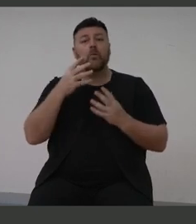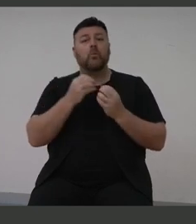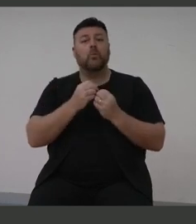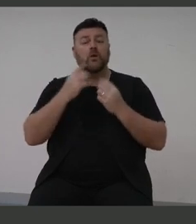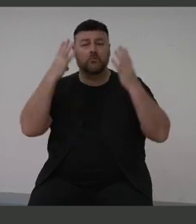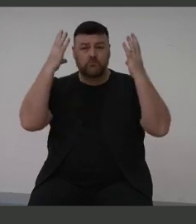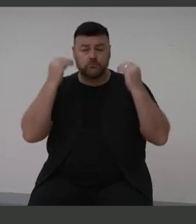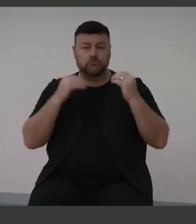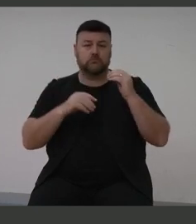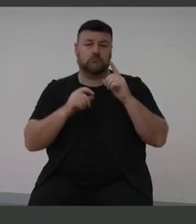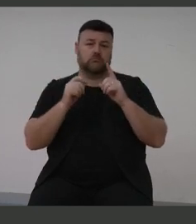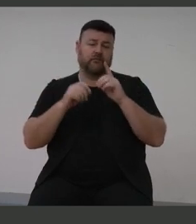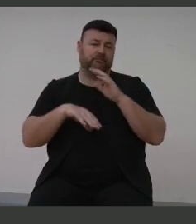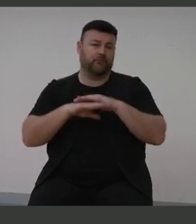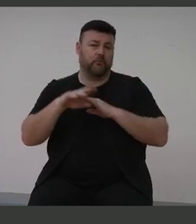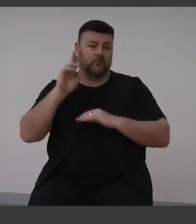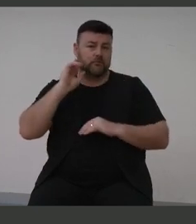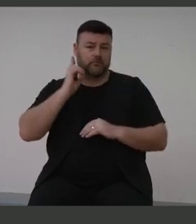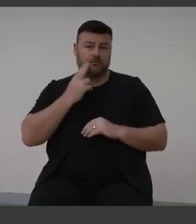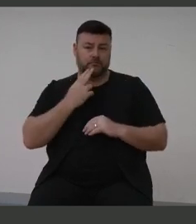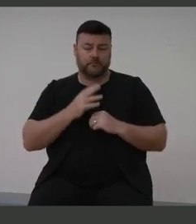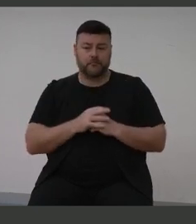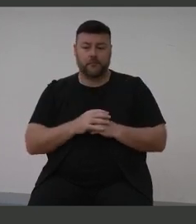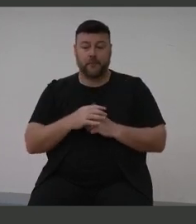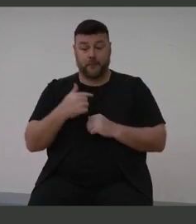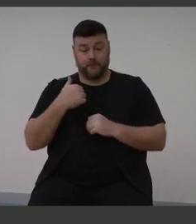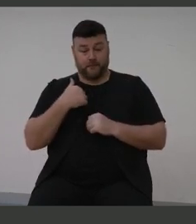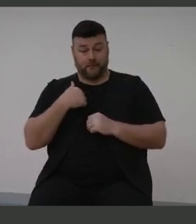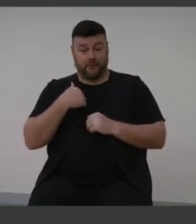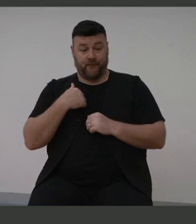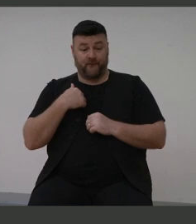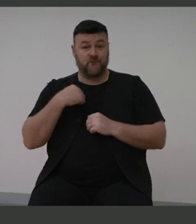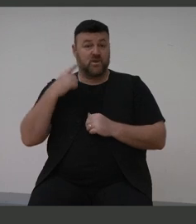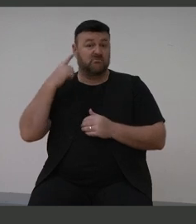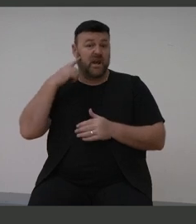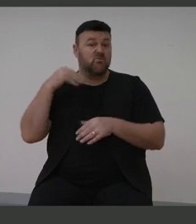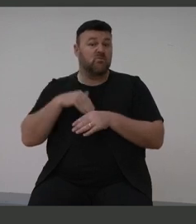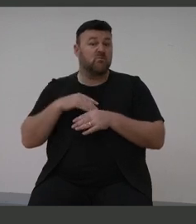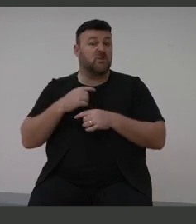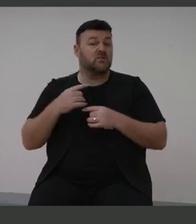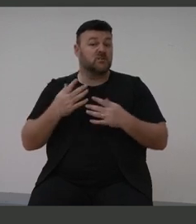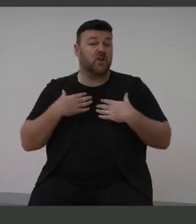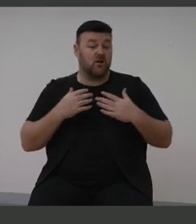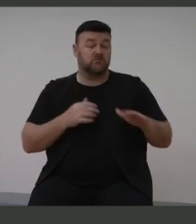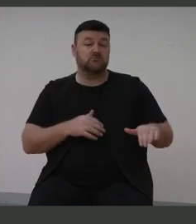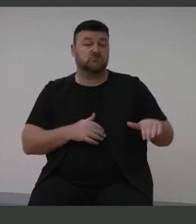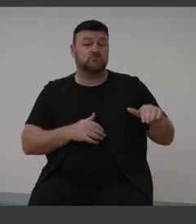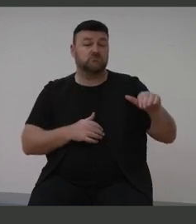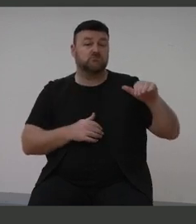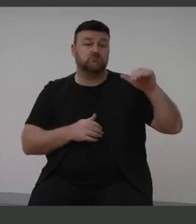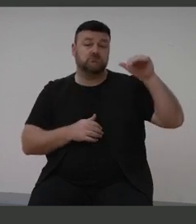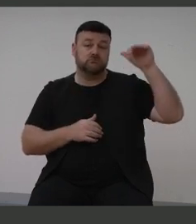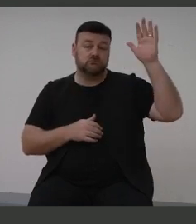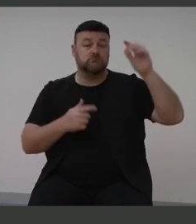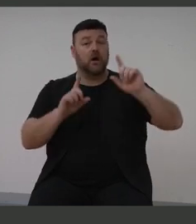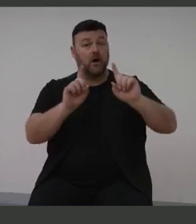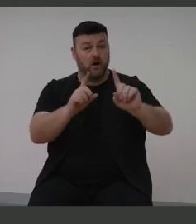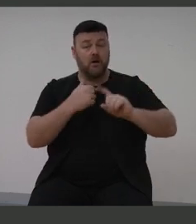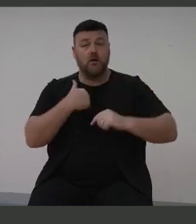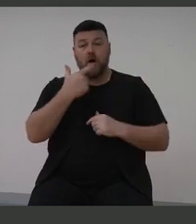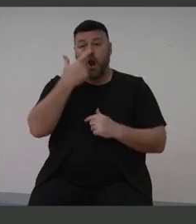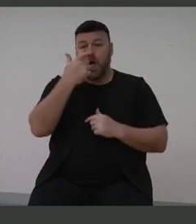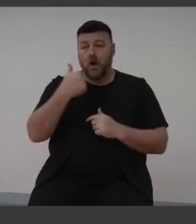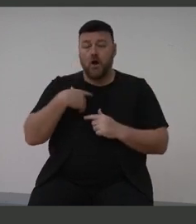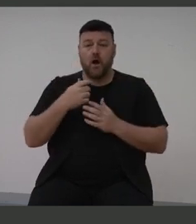profoundly deaf. I've had a hearing problem most of my life. I'm fortunate because I had